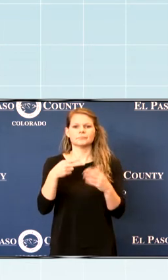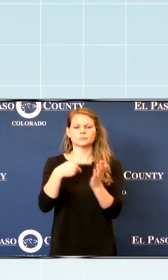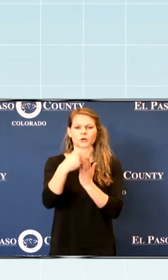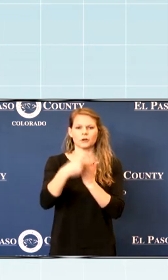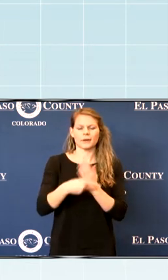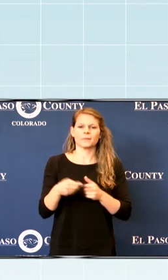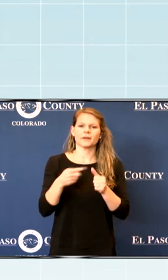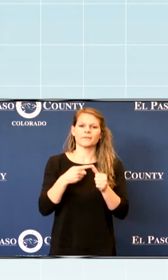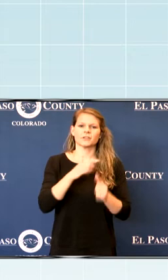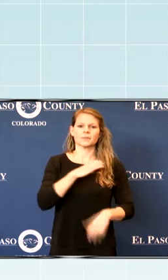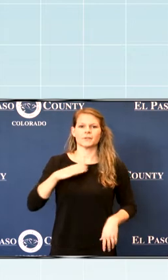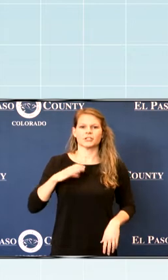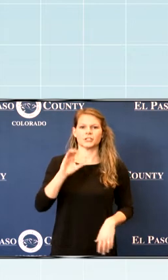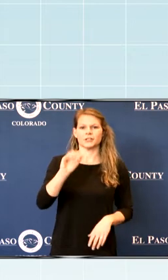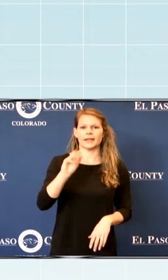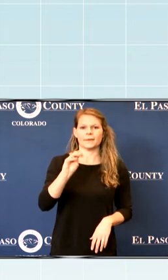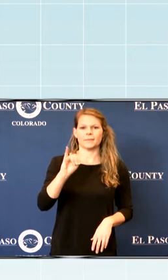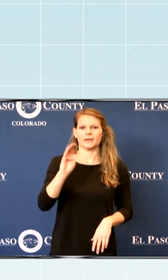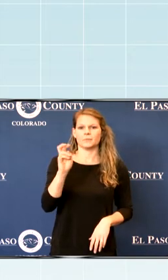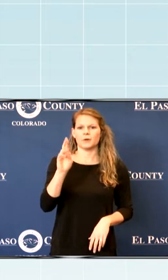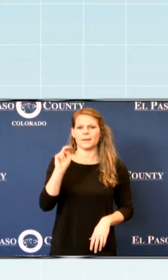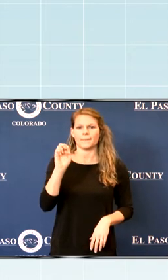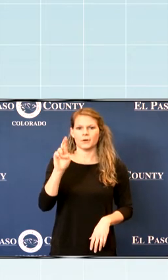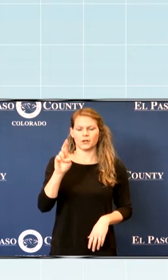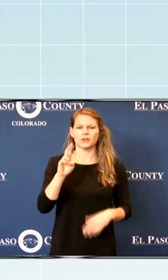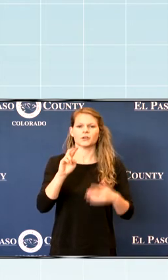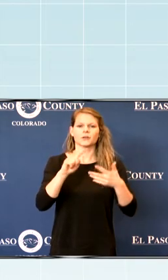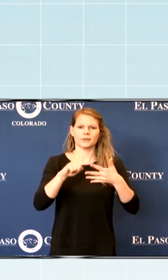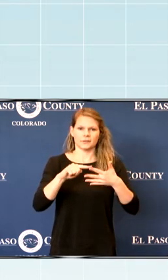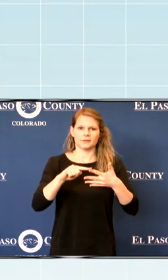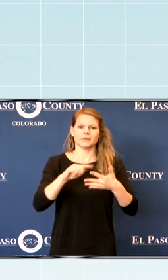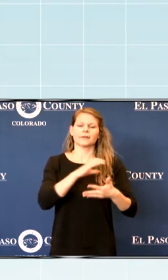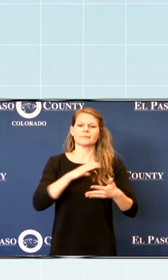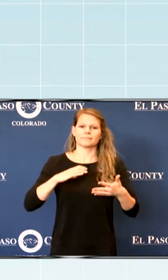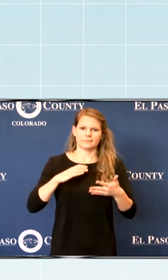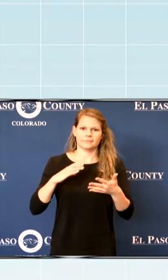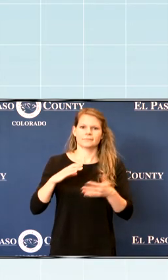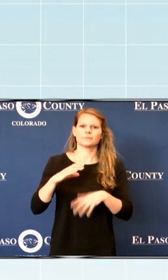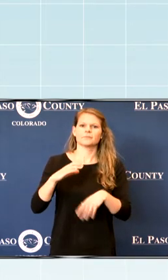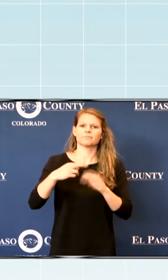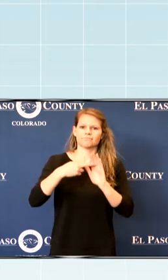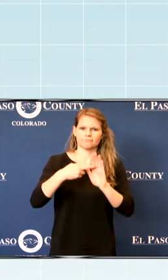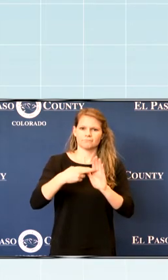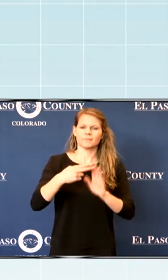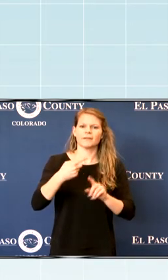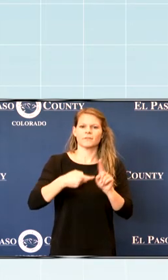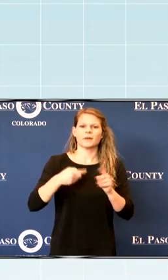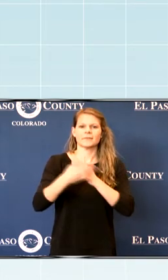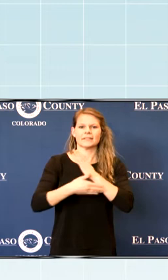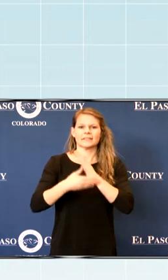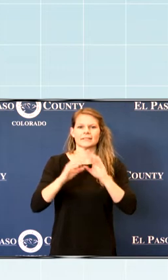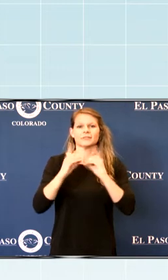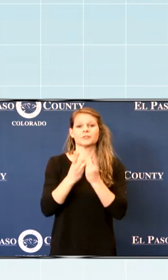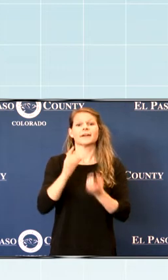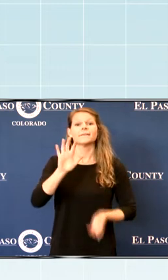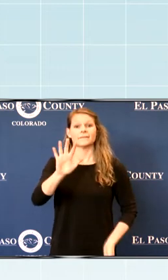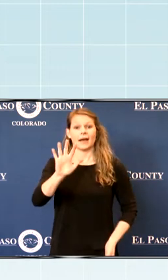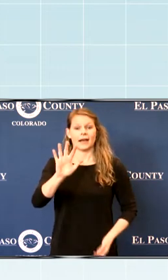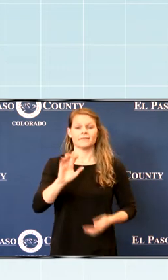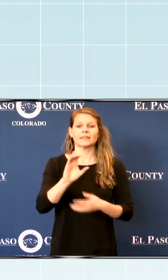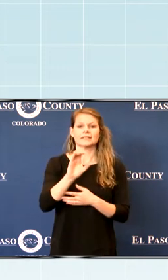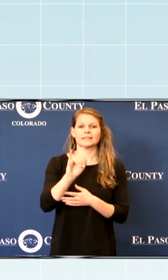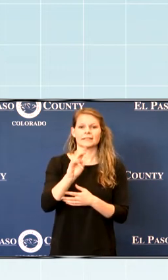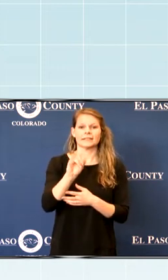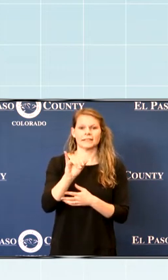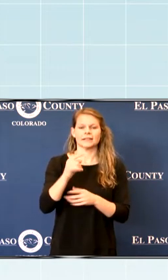Commissioner Kami Bremmer, Vice Chair of the Board of County Commissioners and Representative from County Commissioner District 5. Cindy Audrey from